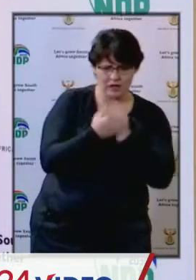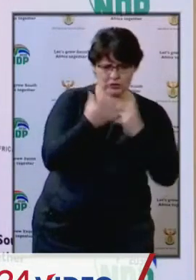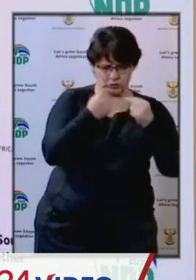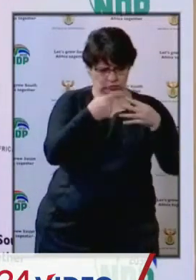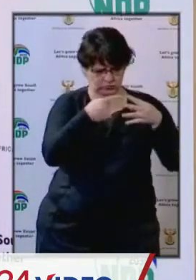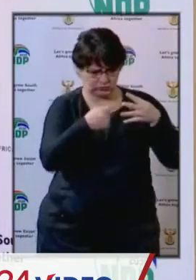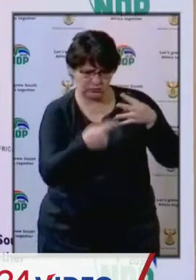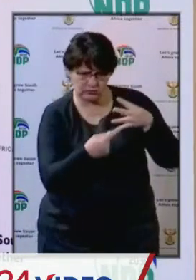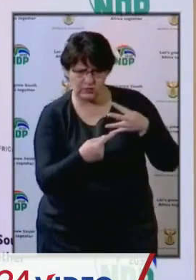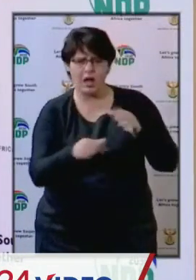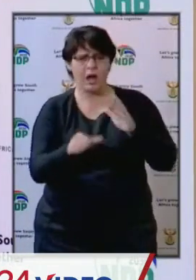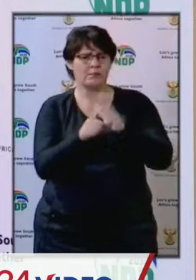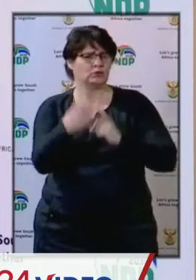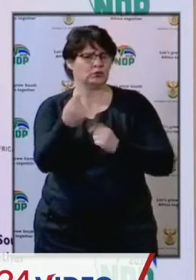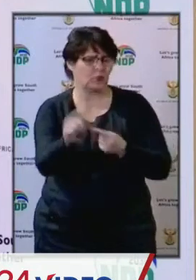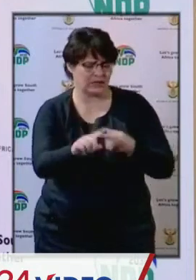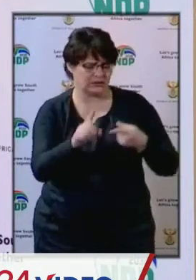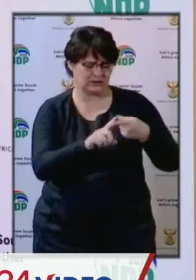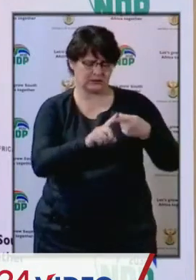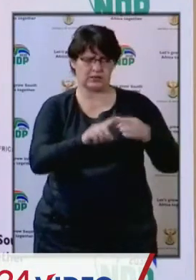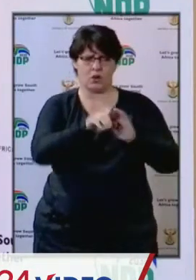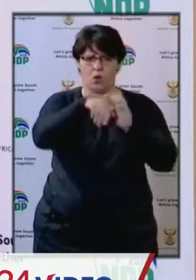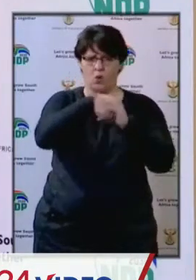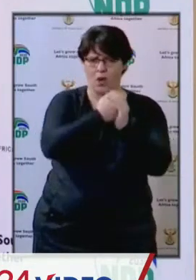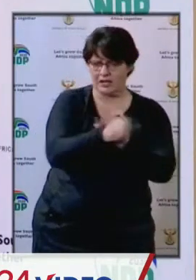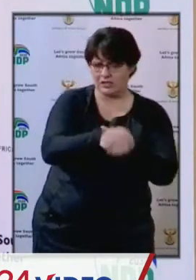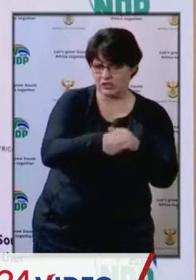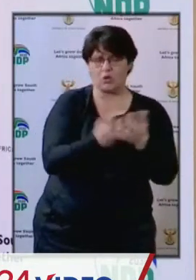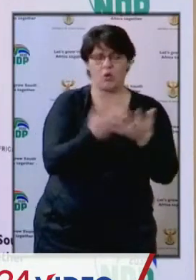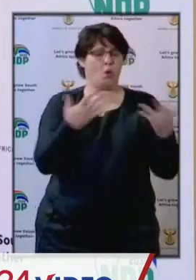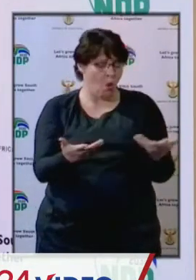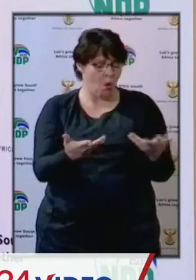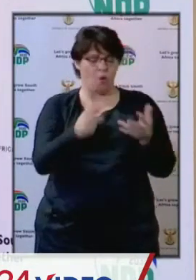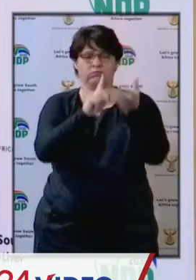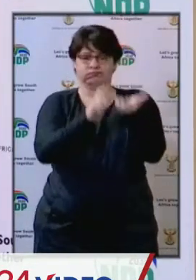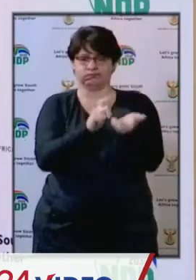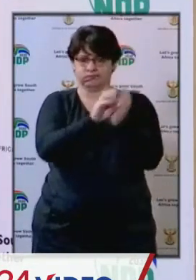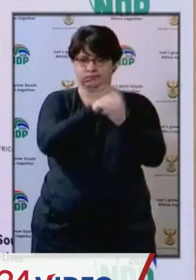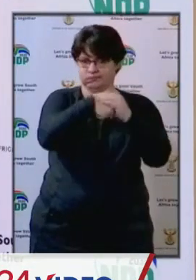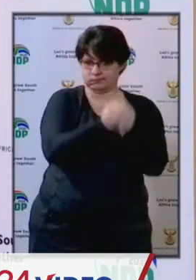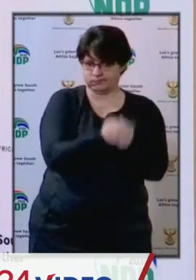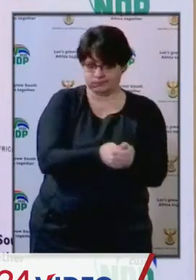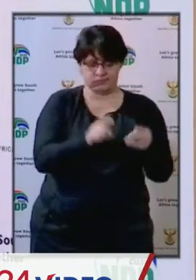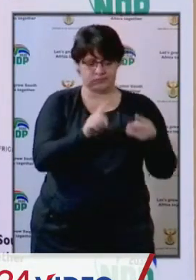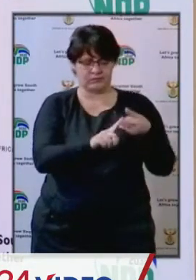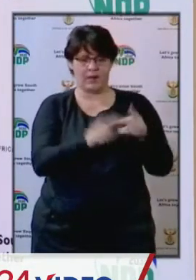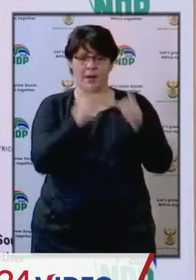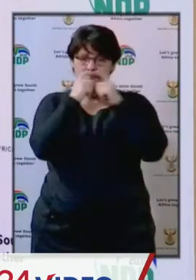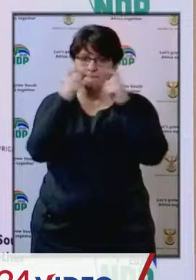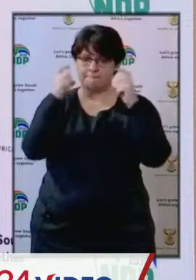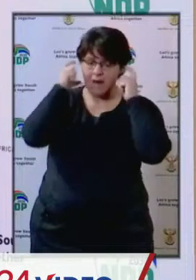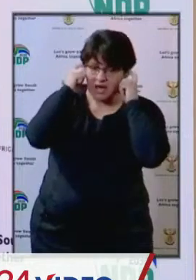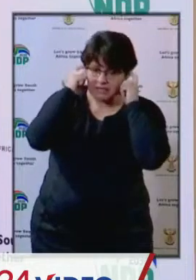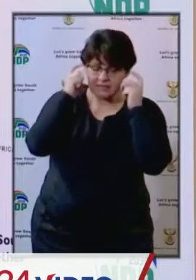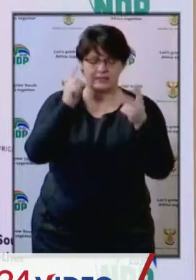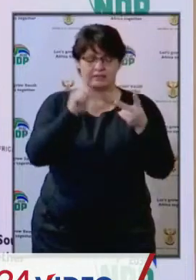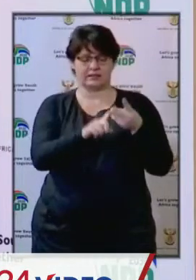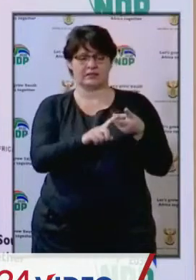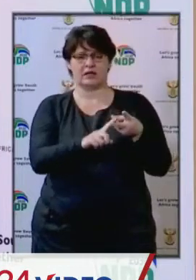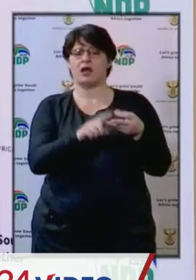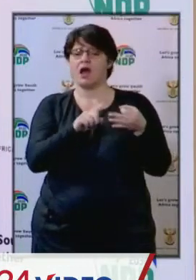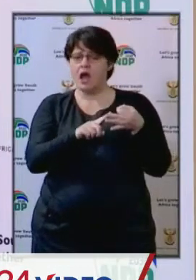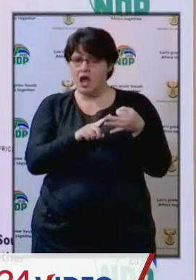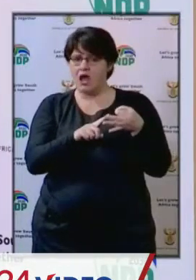for us to wash our hands or sanitize every time and hands regularly, wear a mask or face cloth,